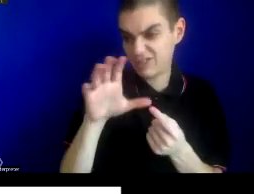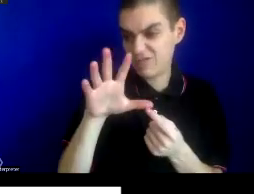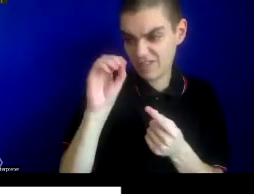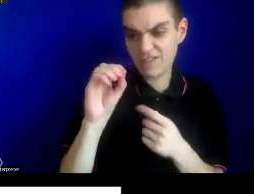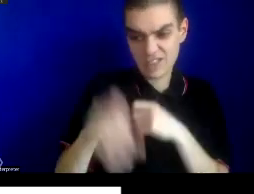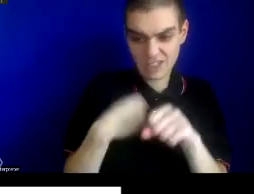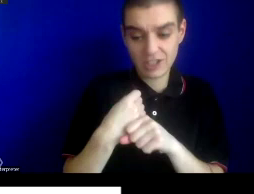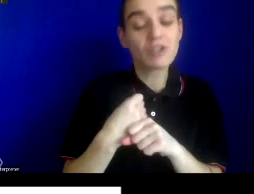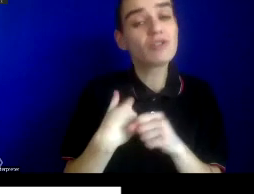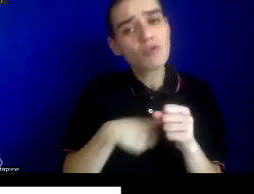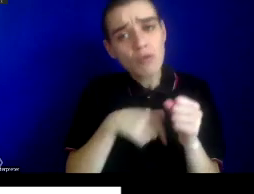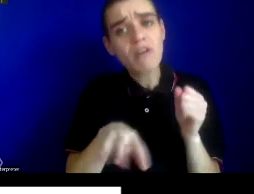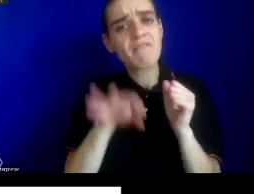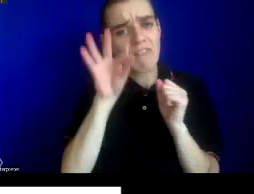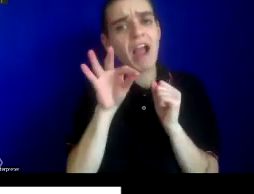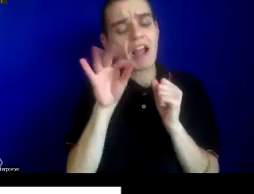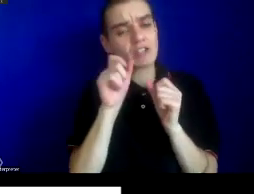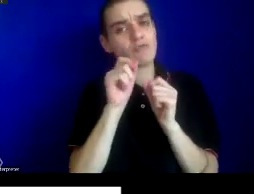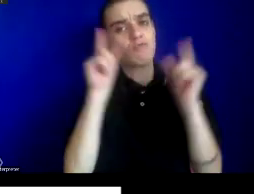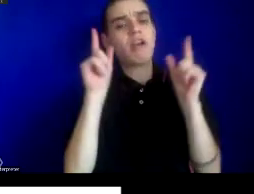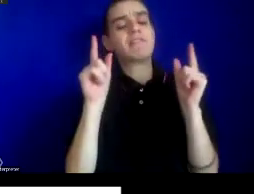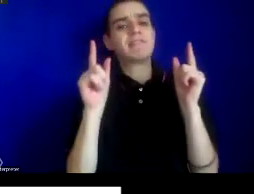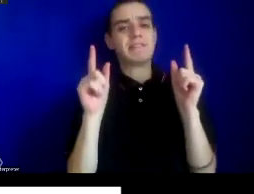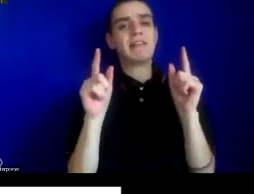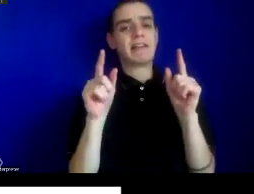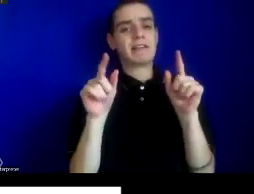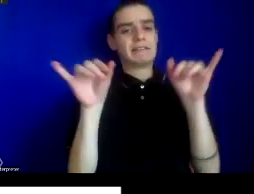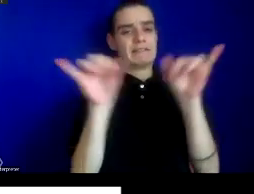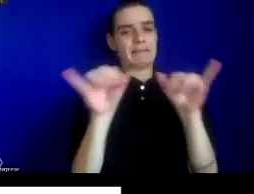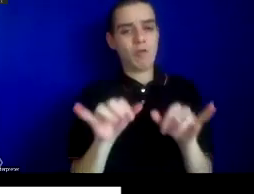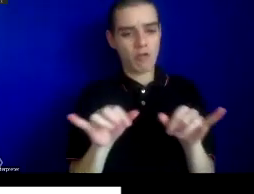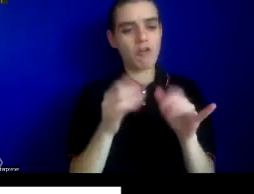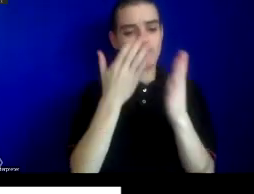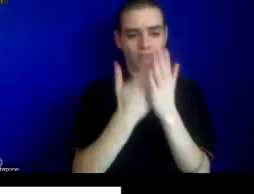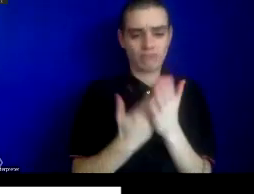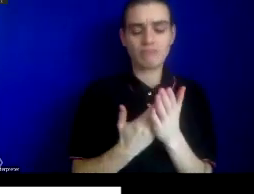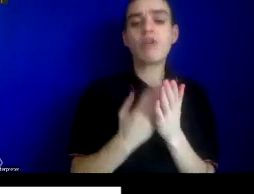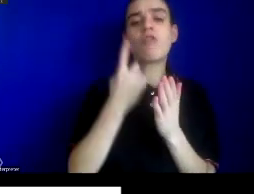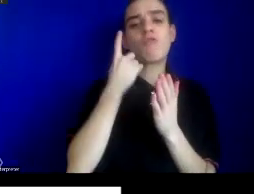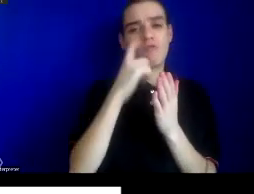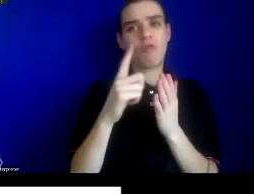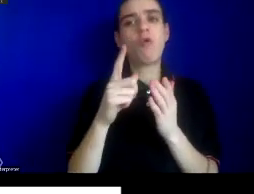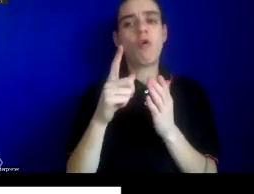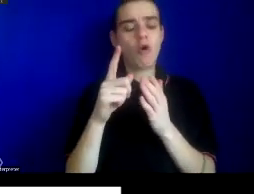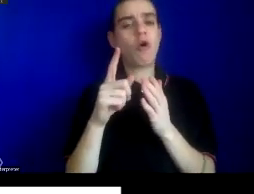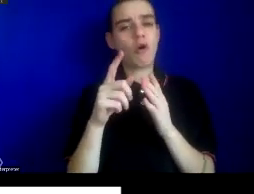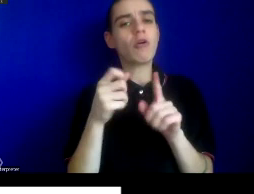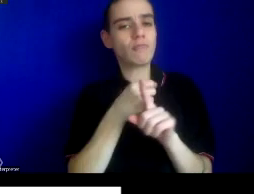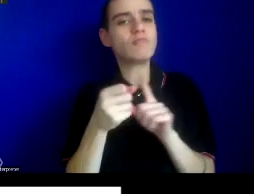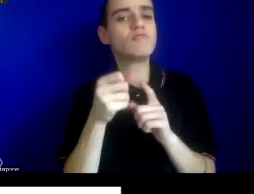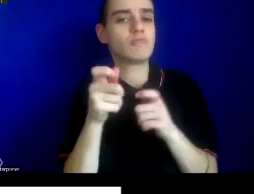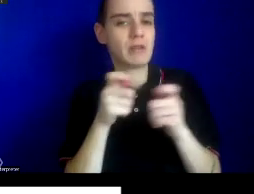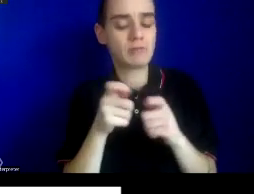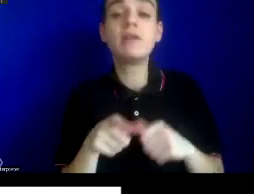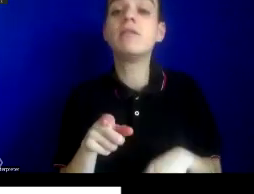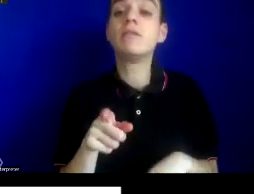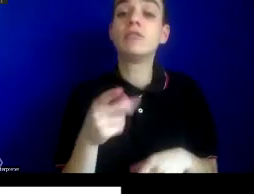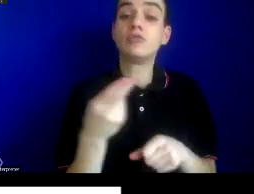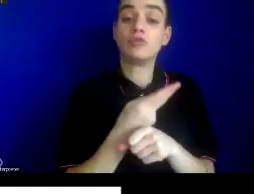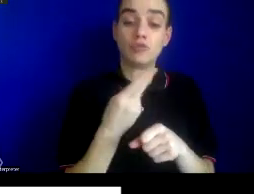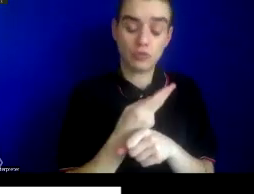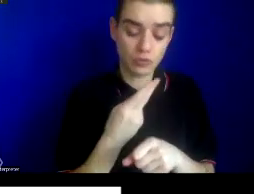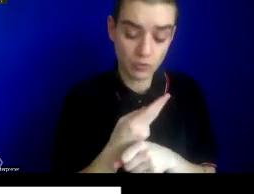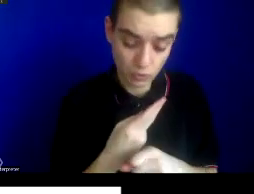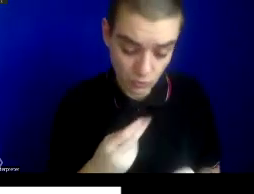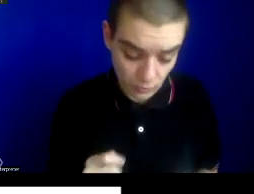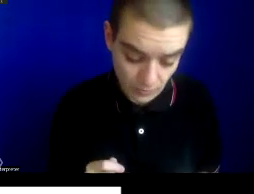find surprisingly identical justifications for systems of epidemic disease management. The employment of the specter of the increased pace